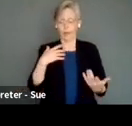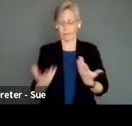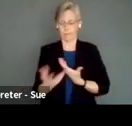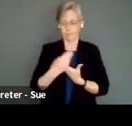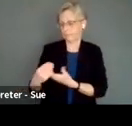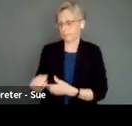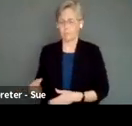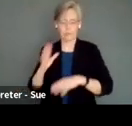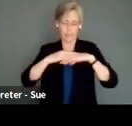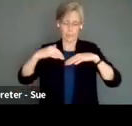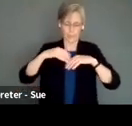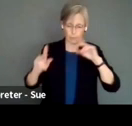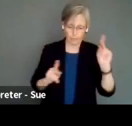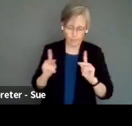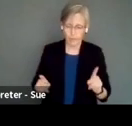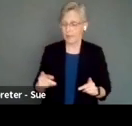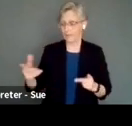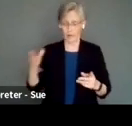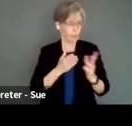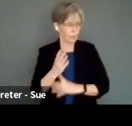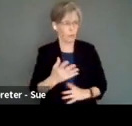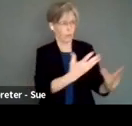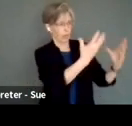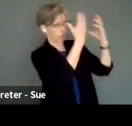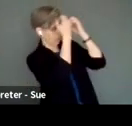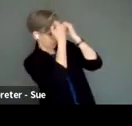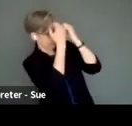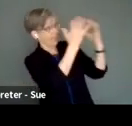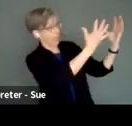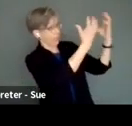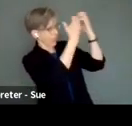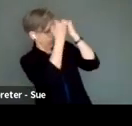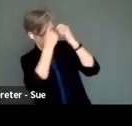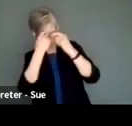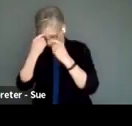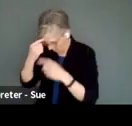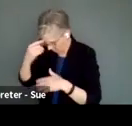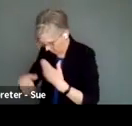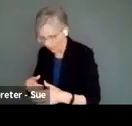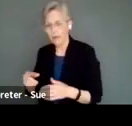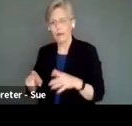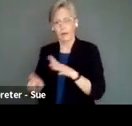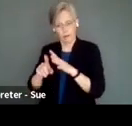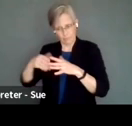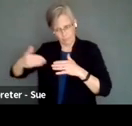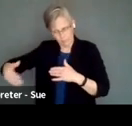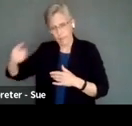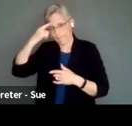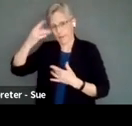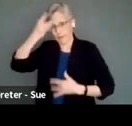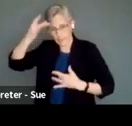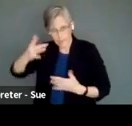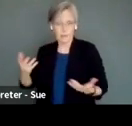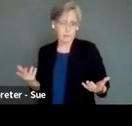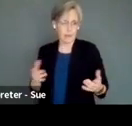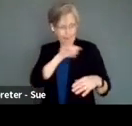peoples experience colonization, colonization has resulted in over prevalence of mental illness in Indigenous communities, for